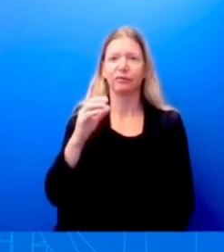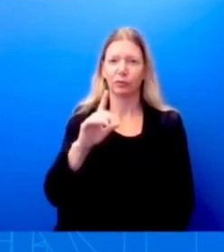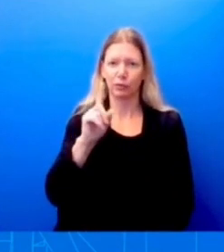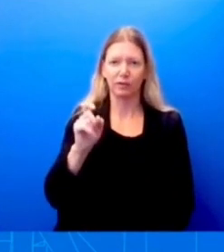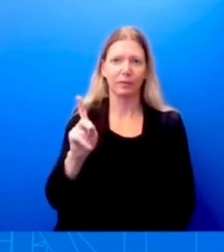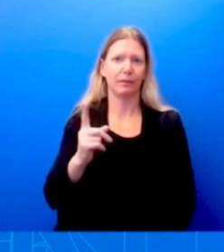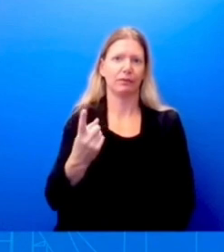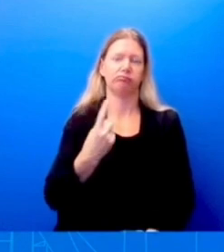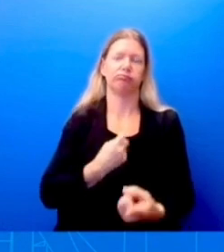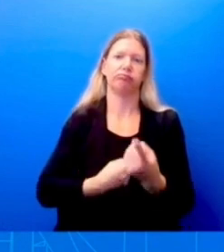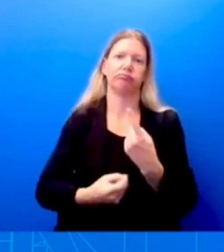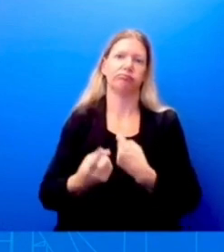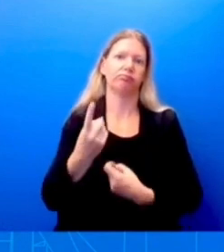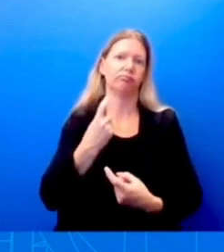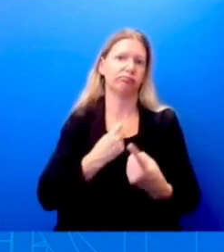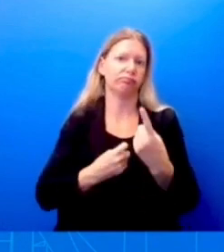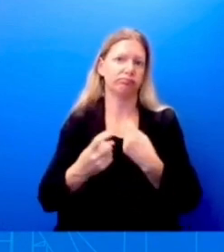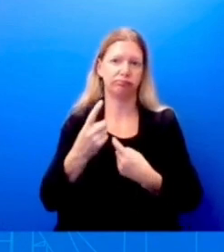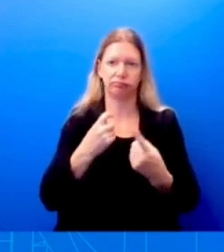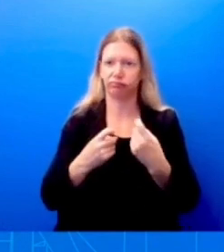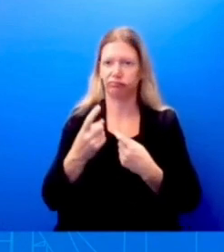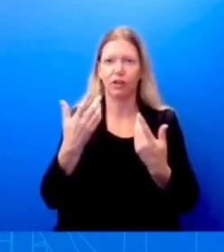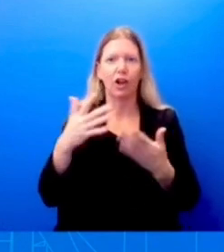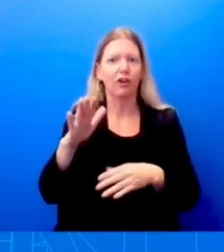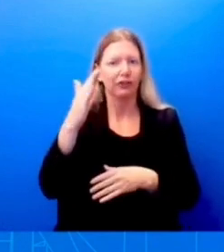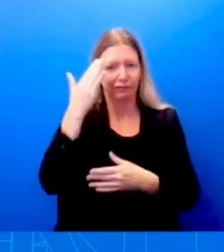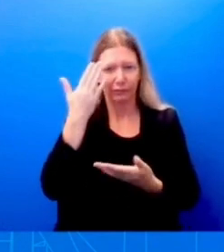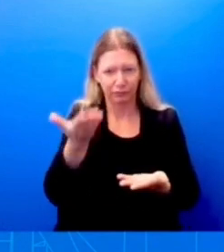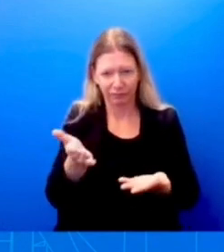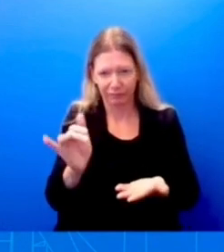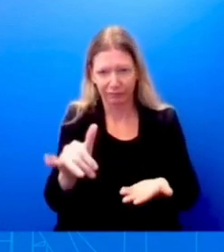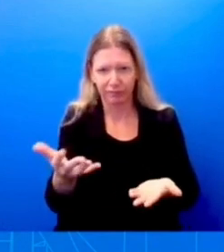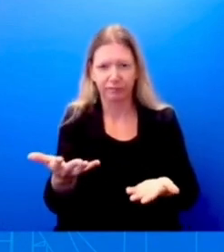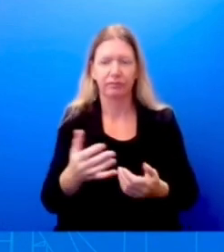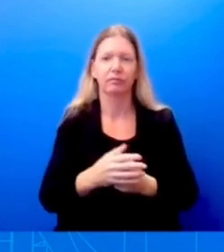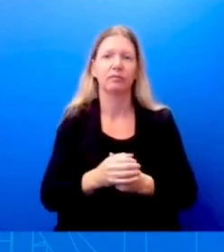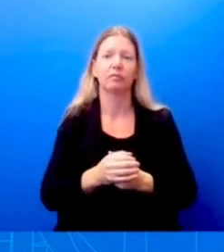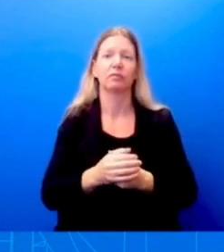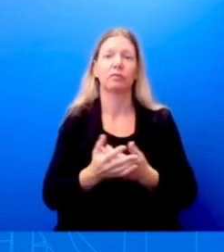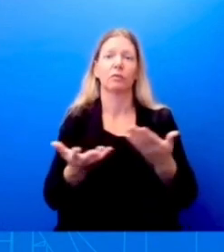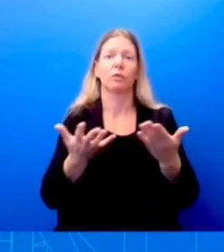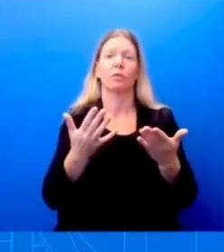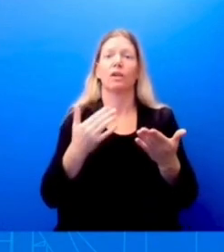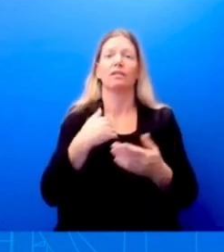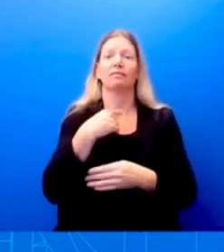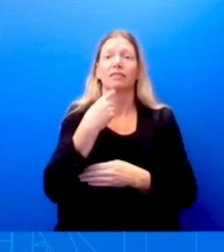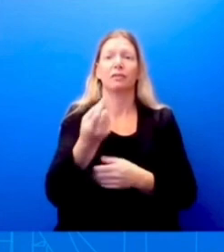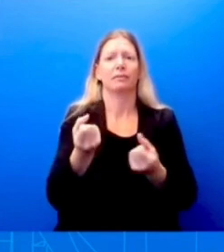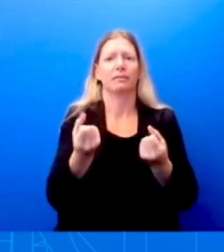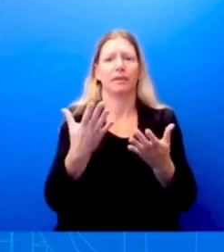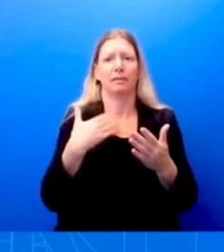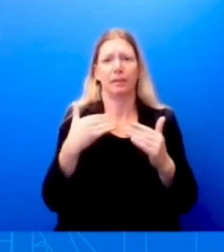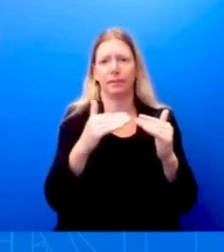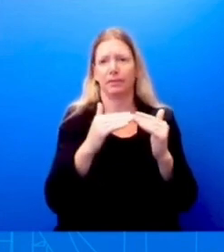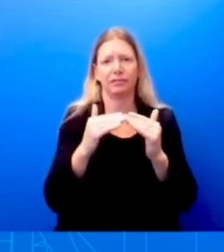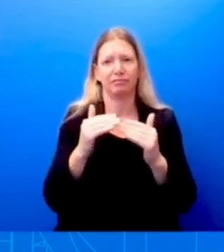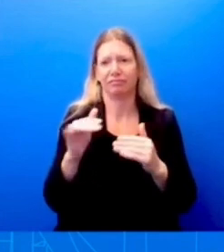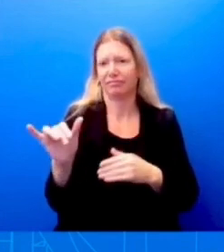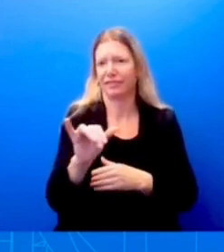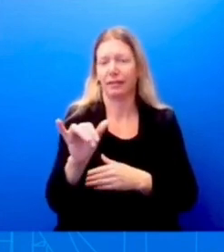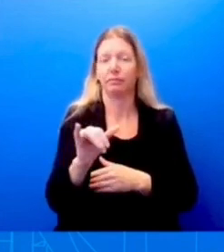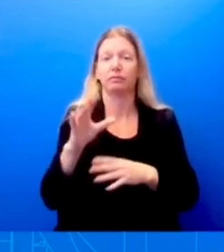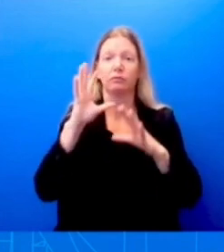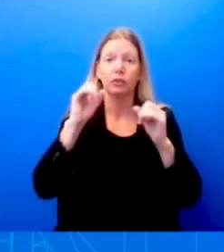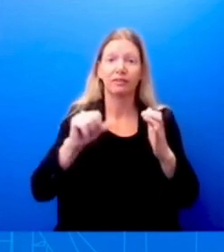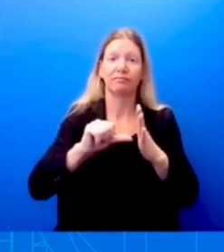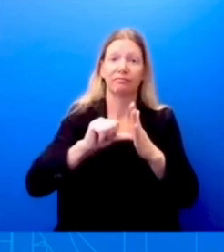And what I would say, and I've said this many times, and many of my colleagues have said this, the President says this, if you watch him, if you've seen what he's